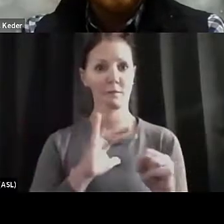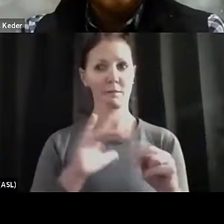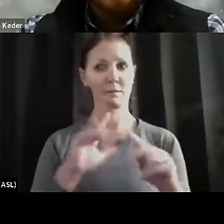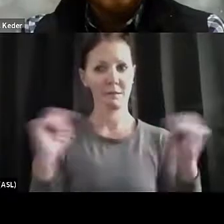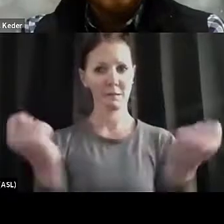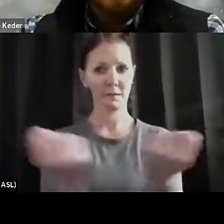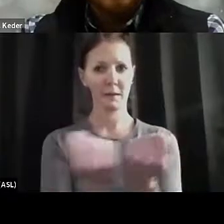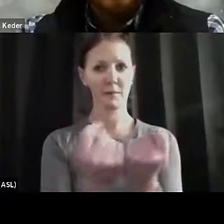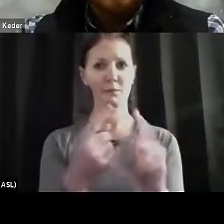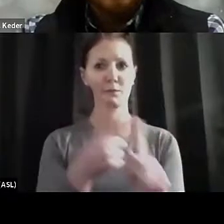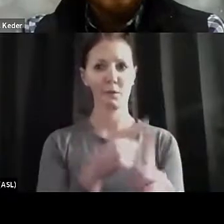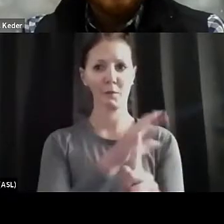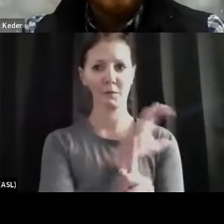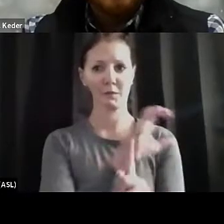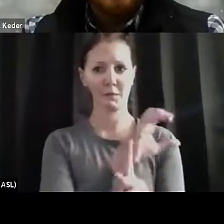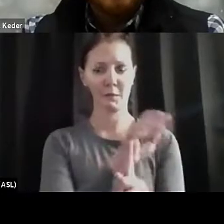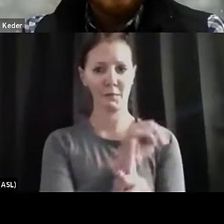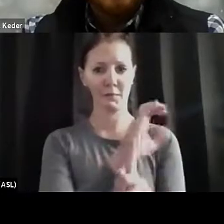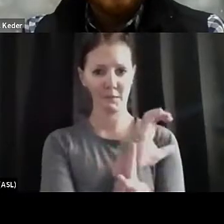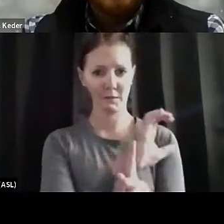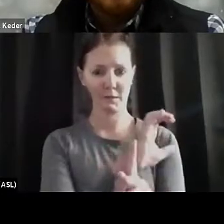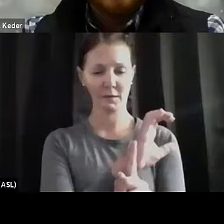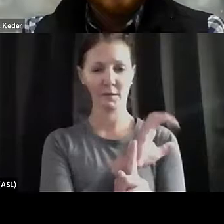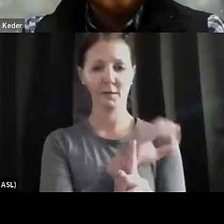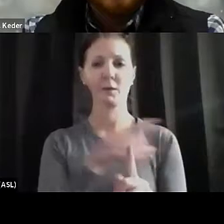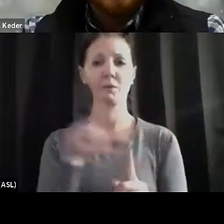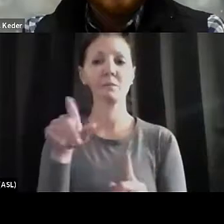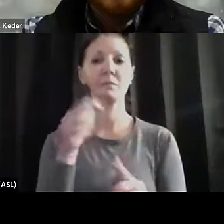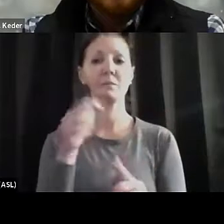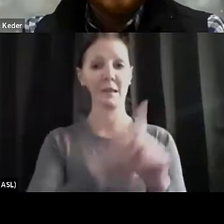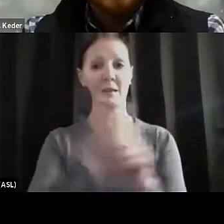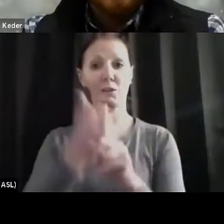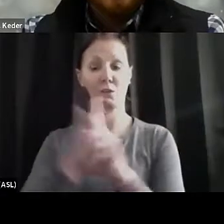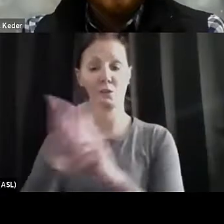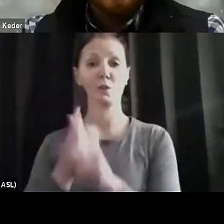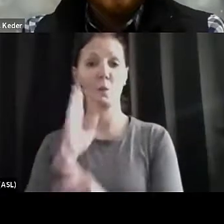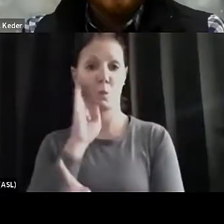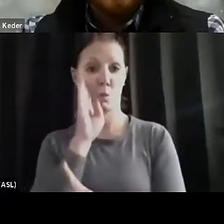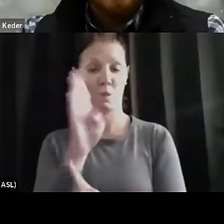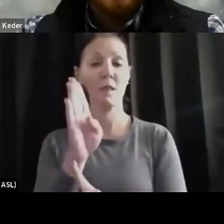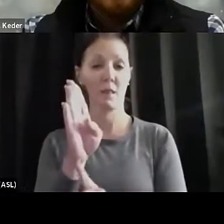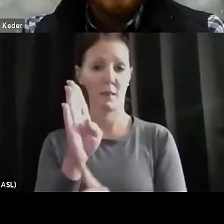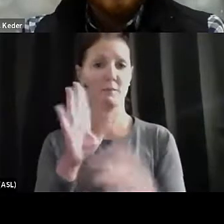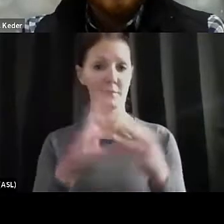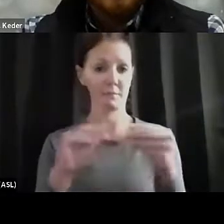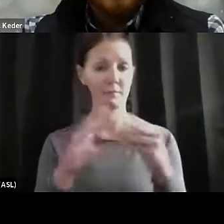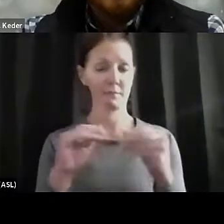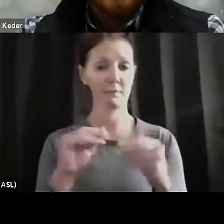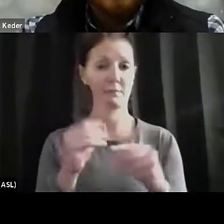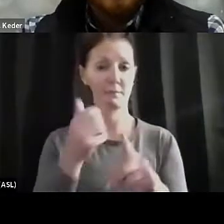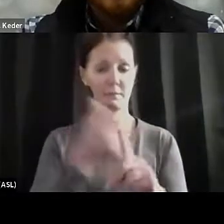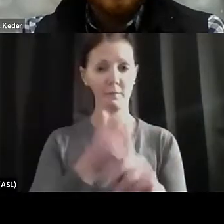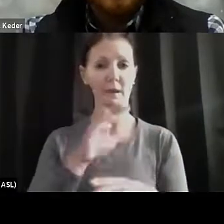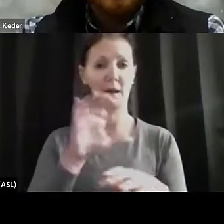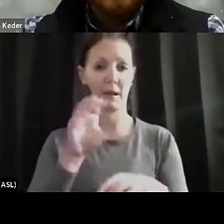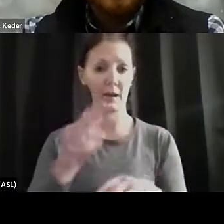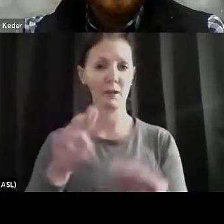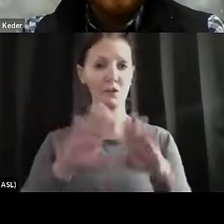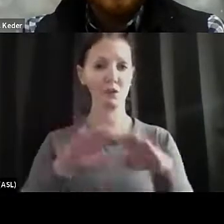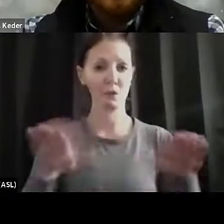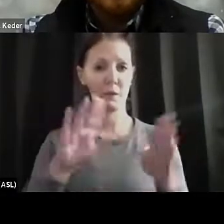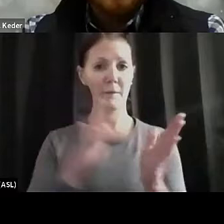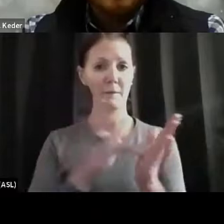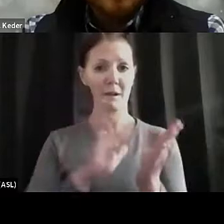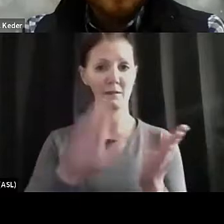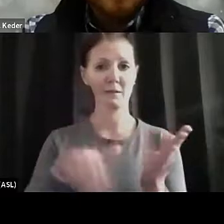from the Connecticut Children's Medical Center. You will hear from each of them shortly and we will have some